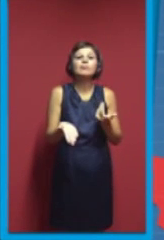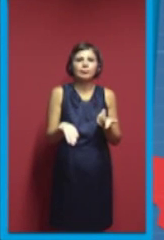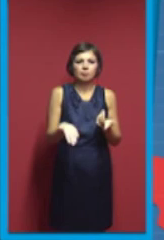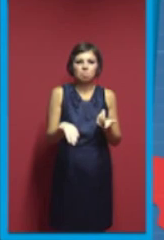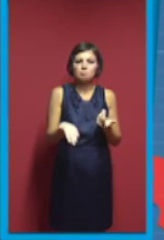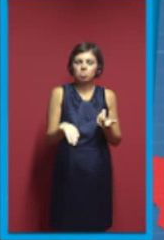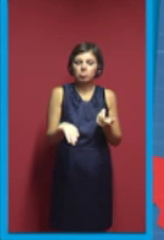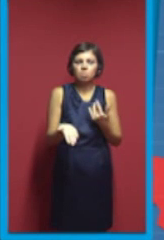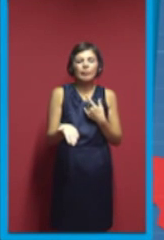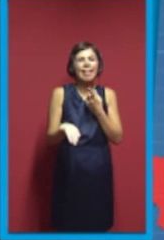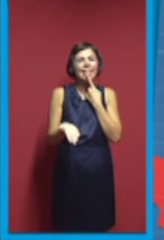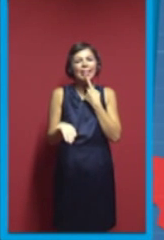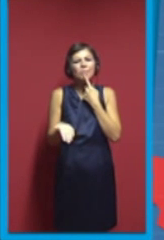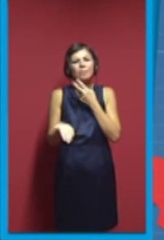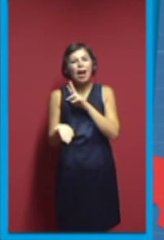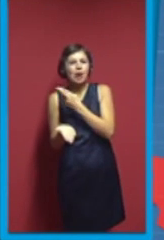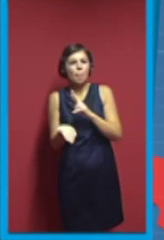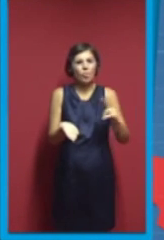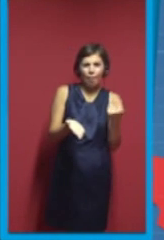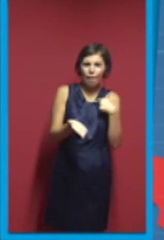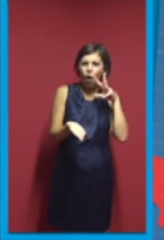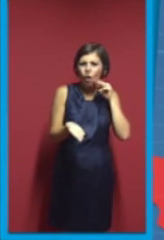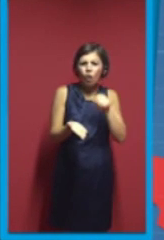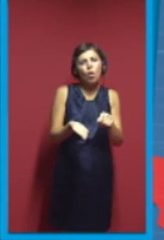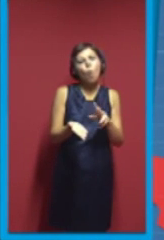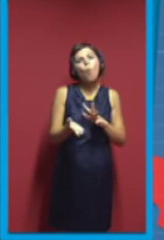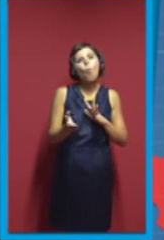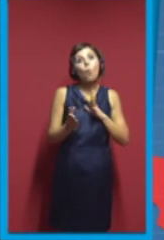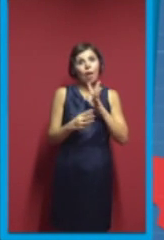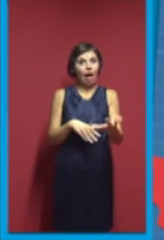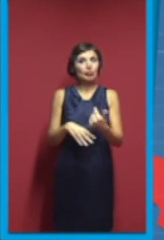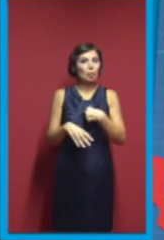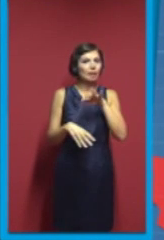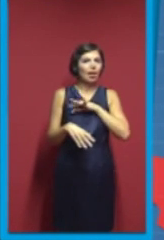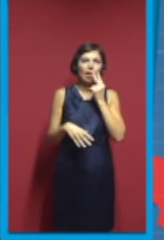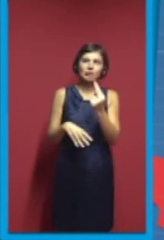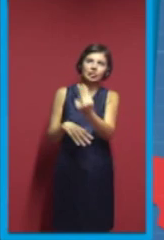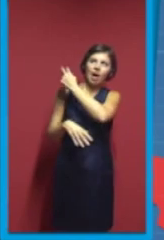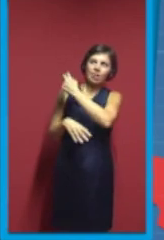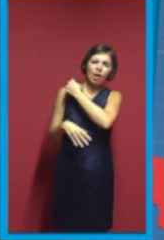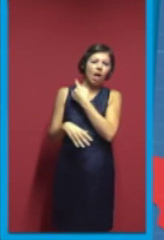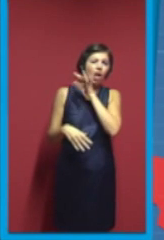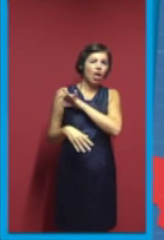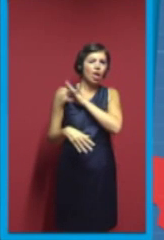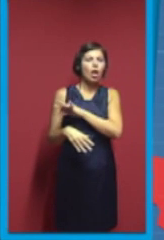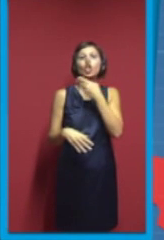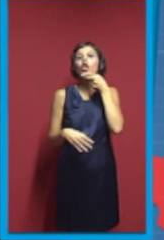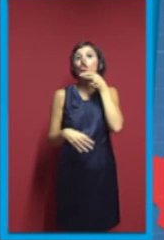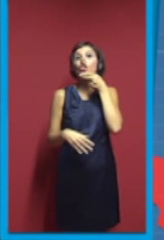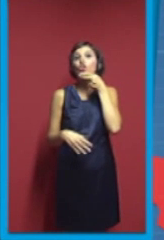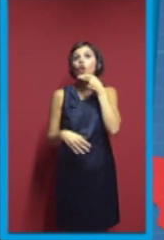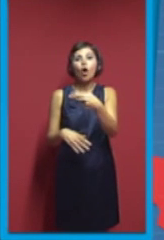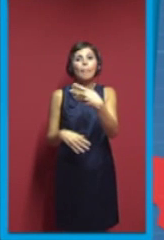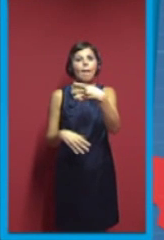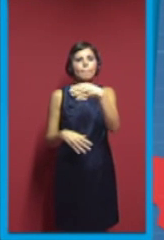cool new designs. This one is called Morgan, it won the GATA prize. And what I think is